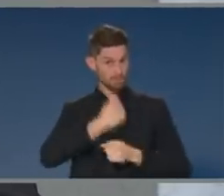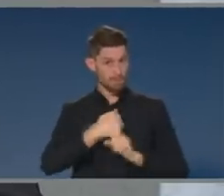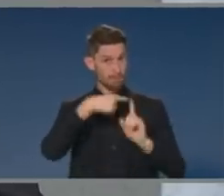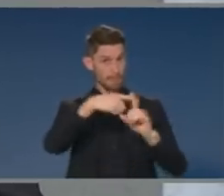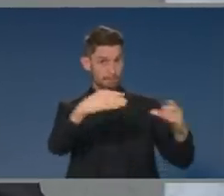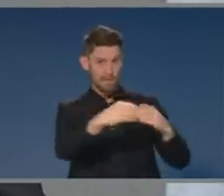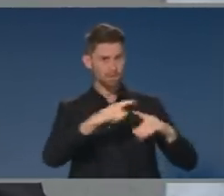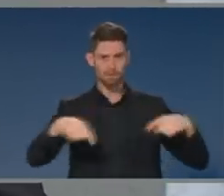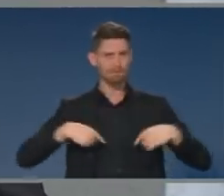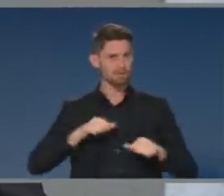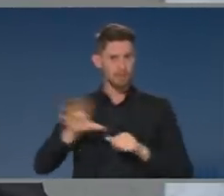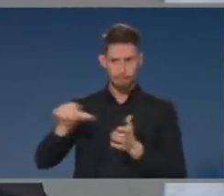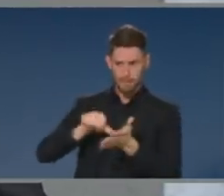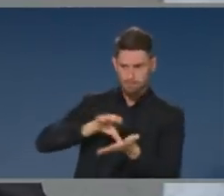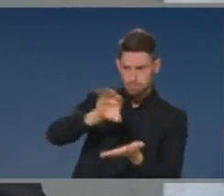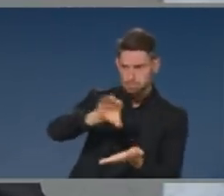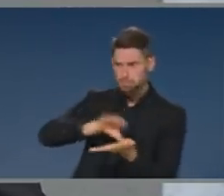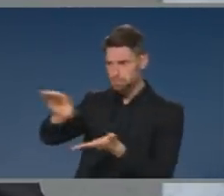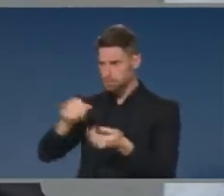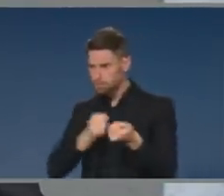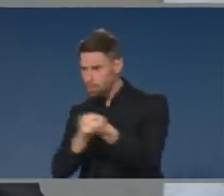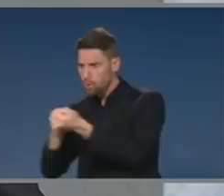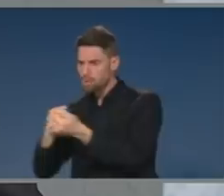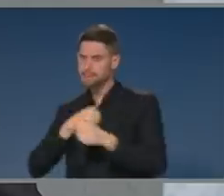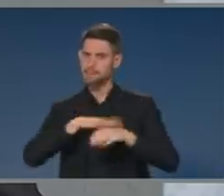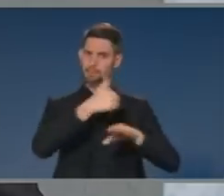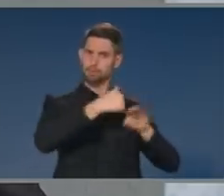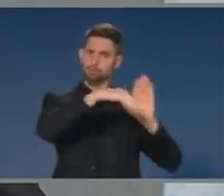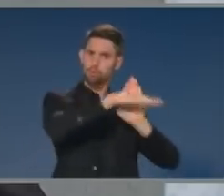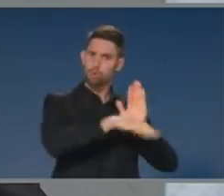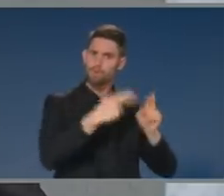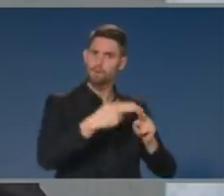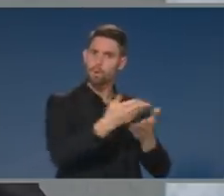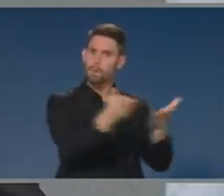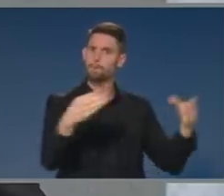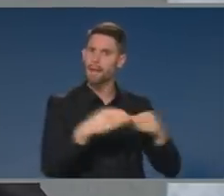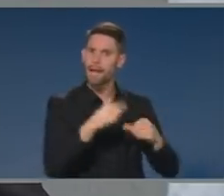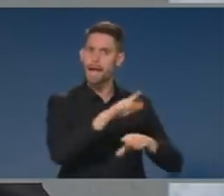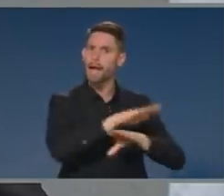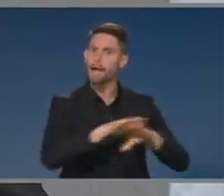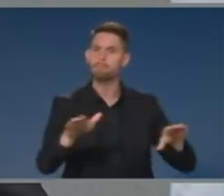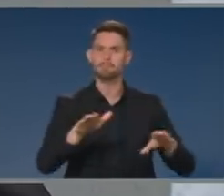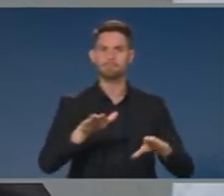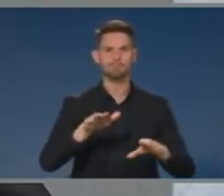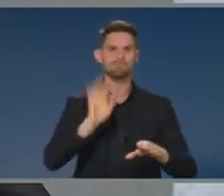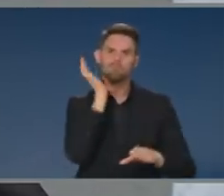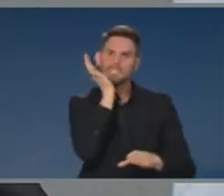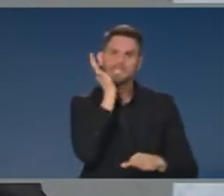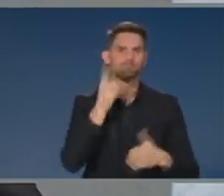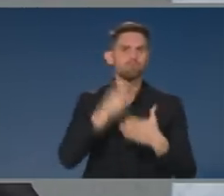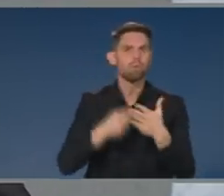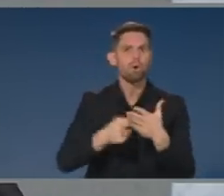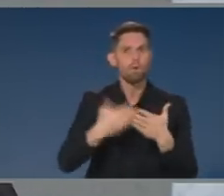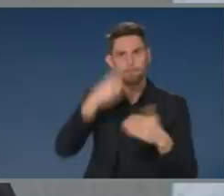deferral and indeed the waiving in some cases of commitments and also holding back on